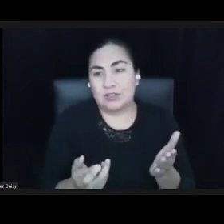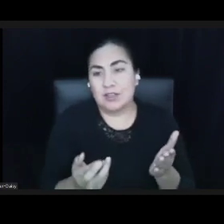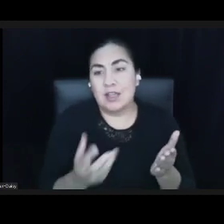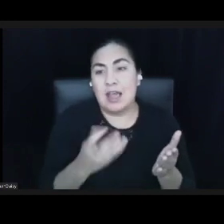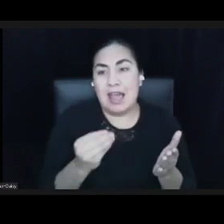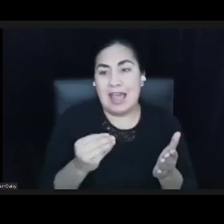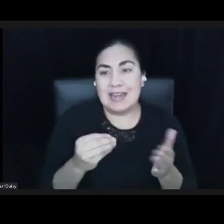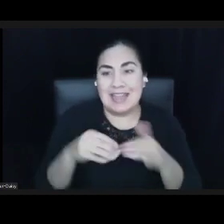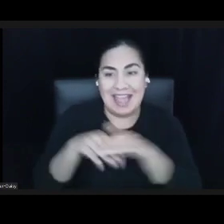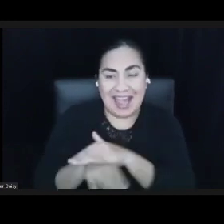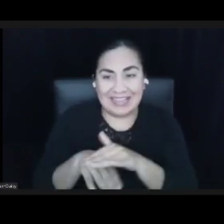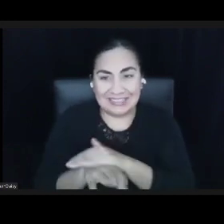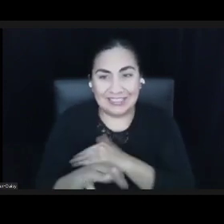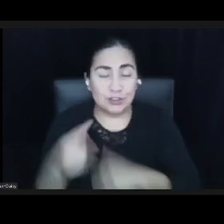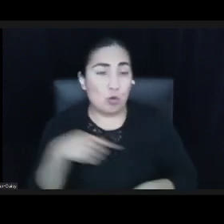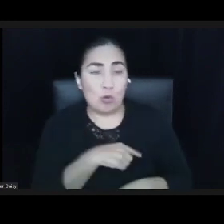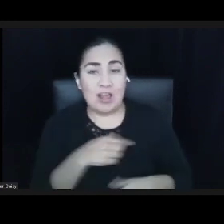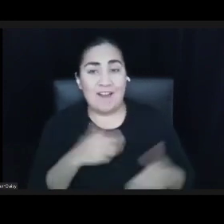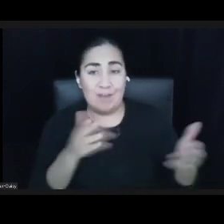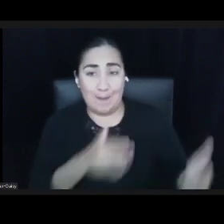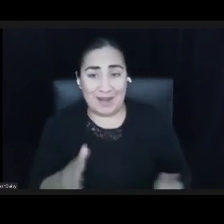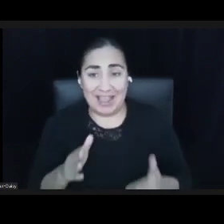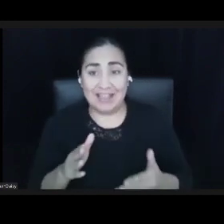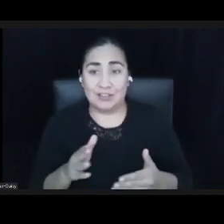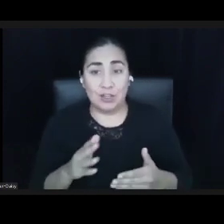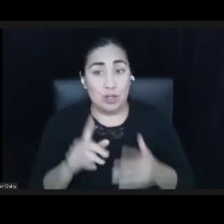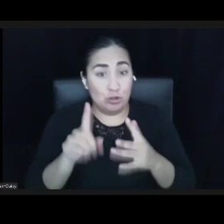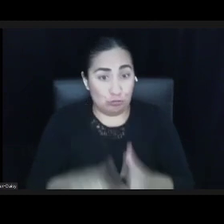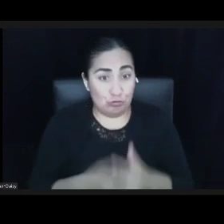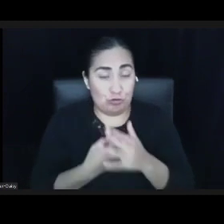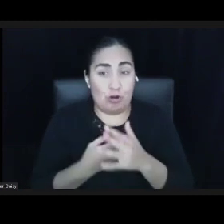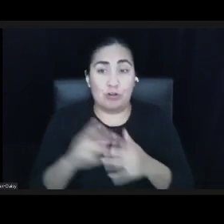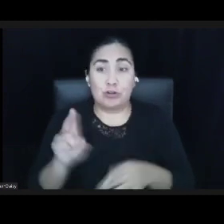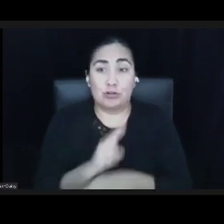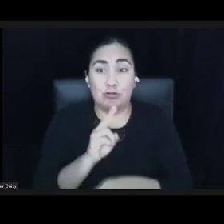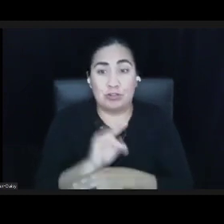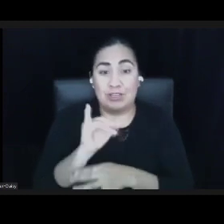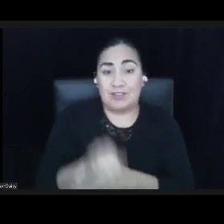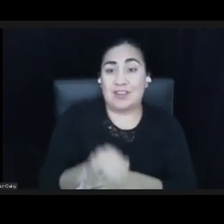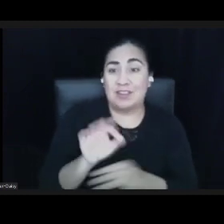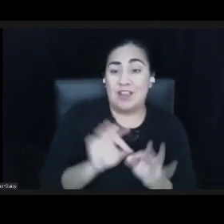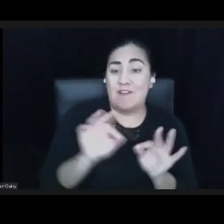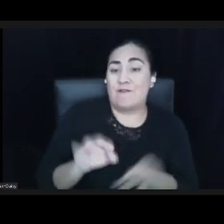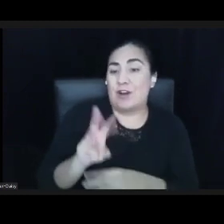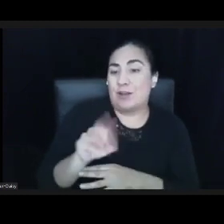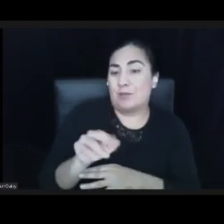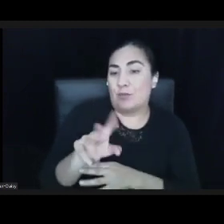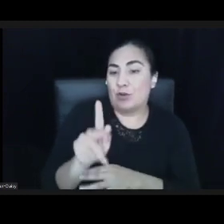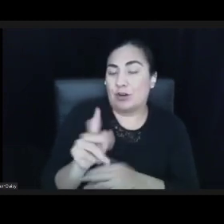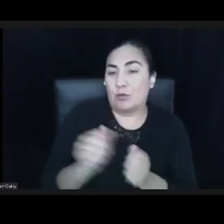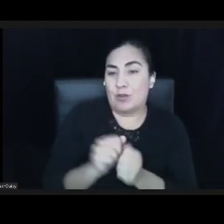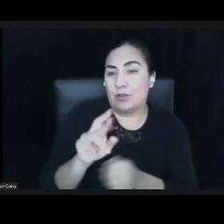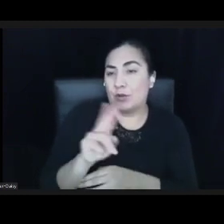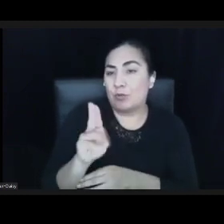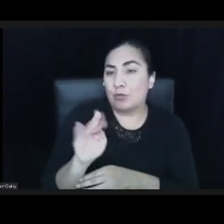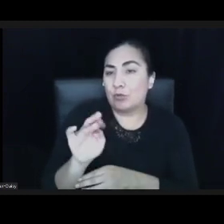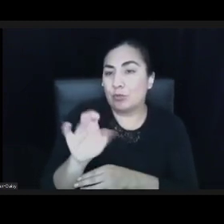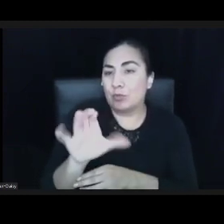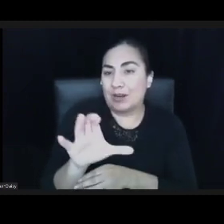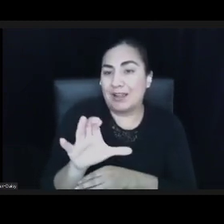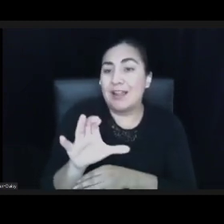We have plans to roll out the framework and the rubric with large and small convenings, but in the wake of the pandemic,